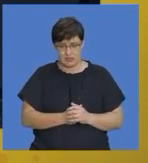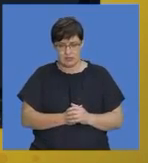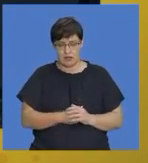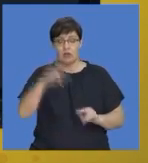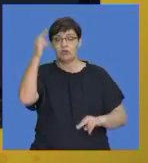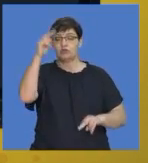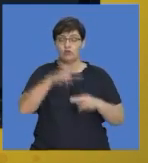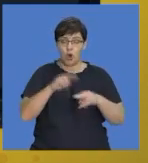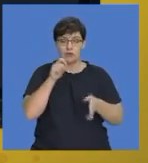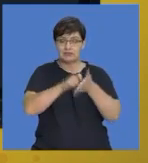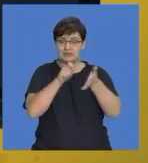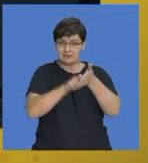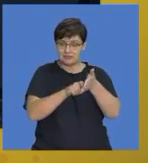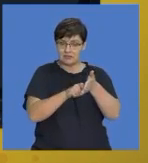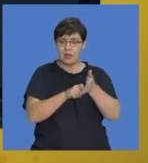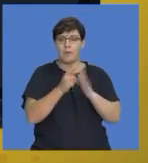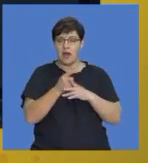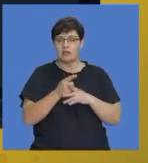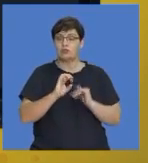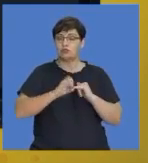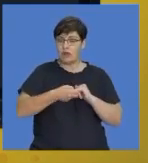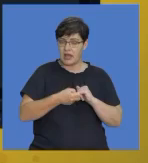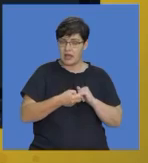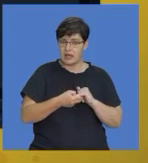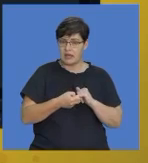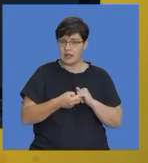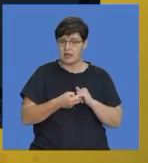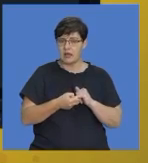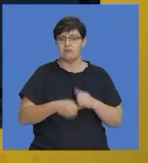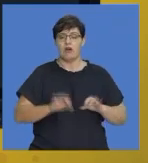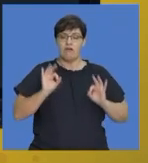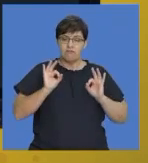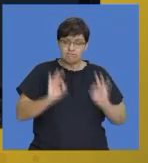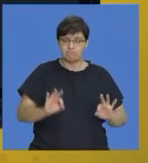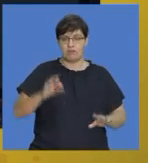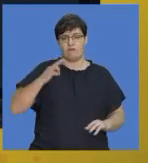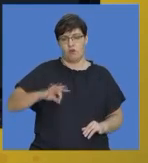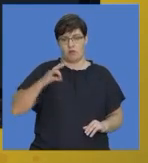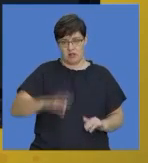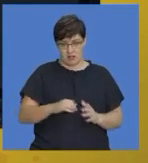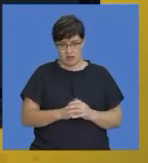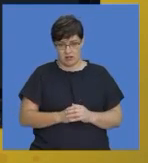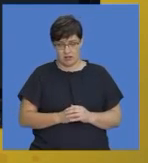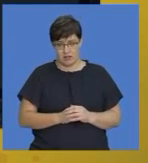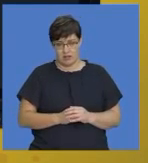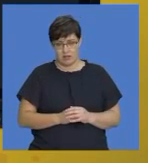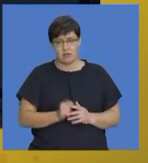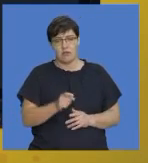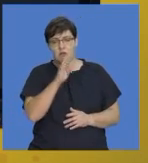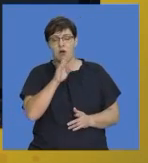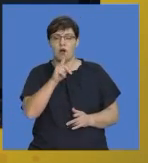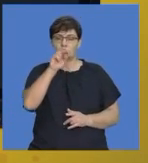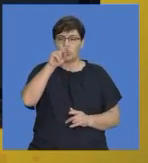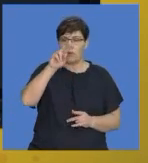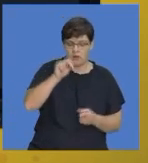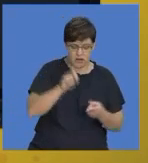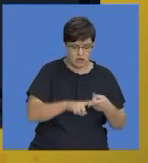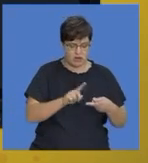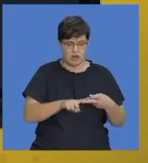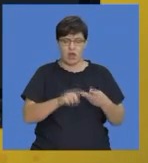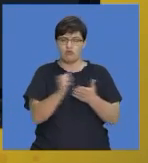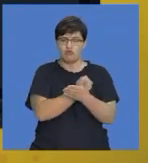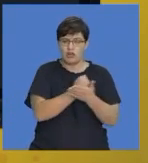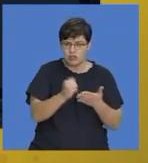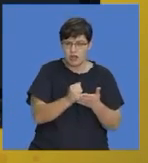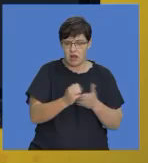attempt is for formal writing so you need to ensure that your tone and your register throughout your formal writing